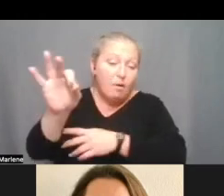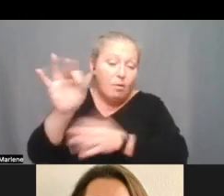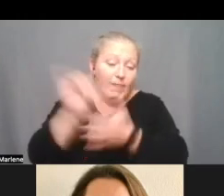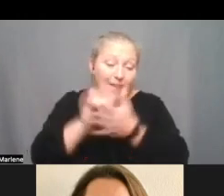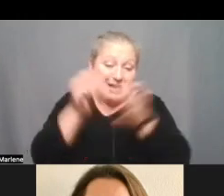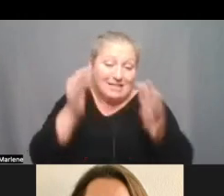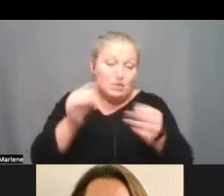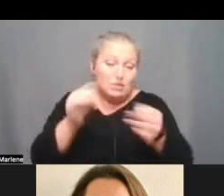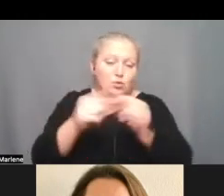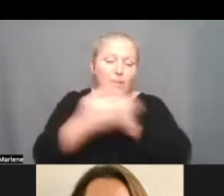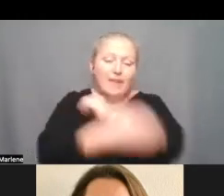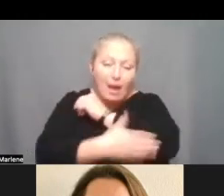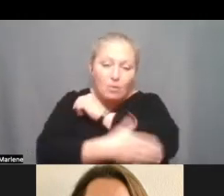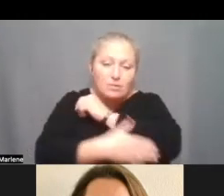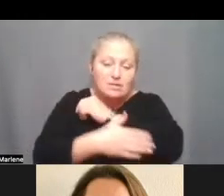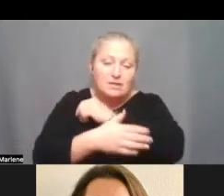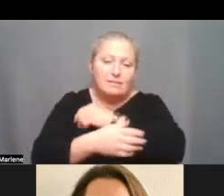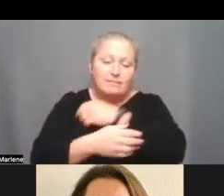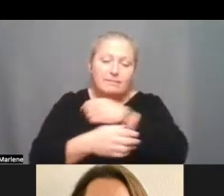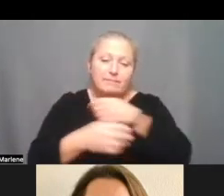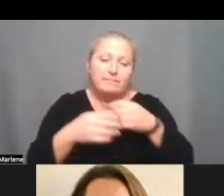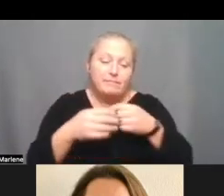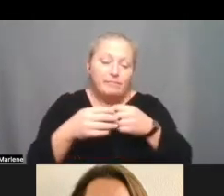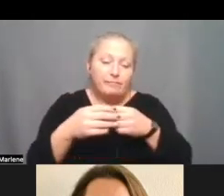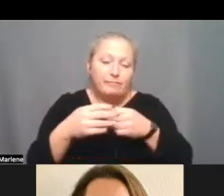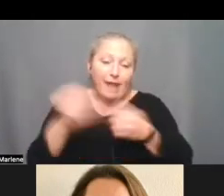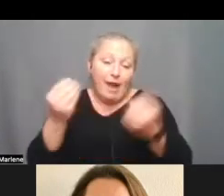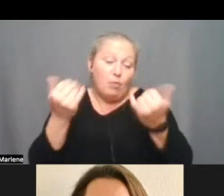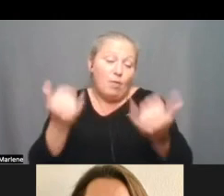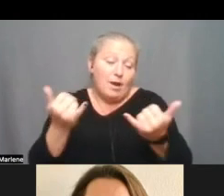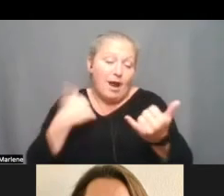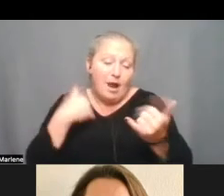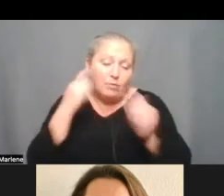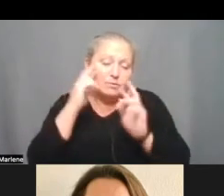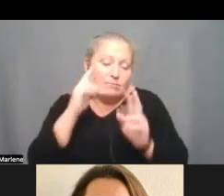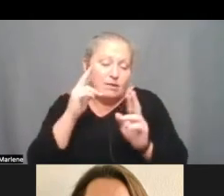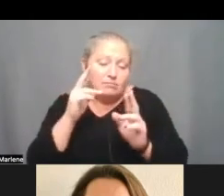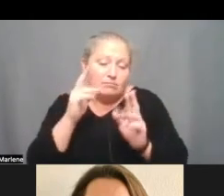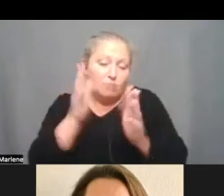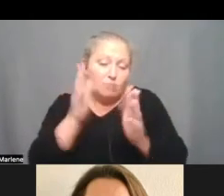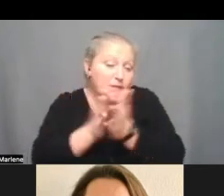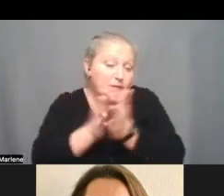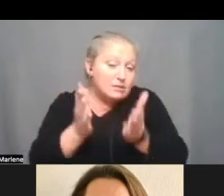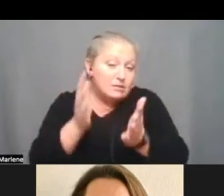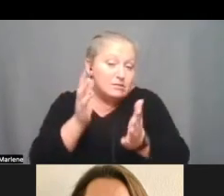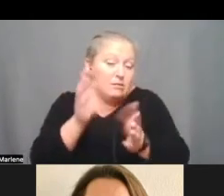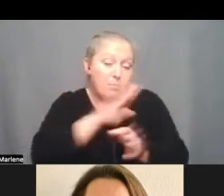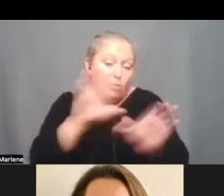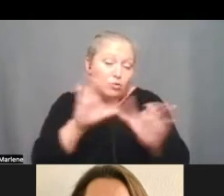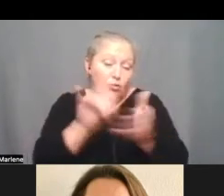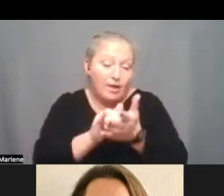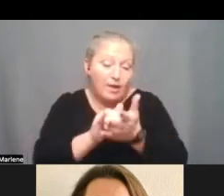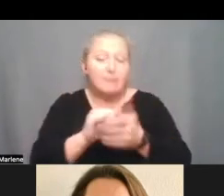the county. And at this point in time i'll respectfully request that the board do so and i'm